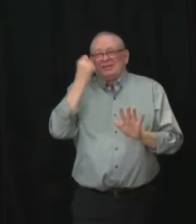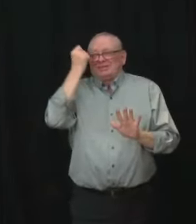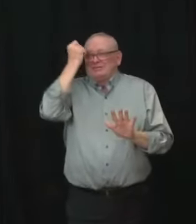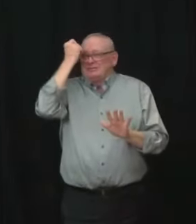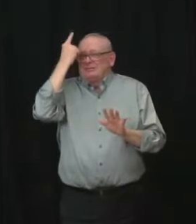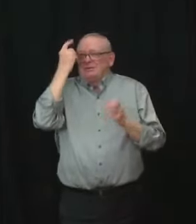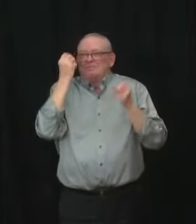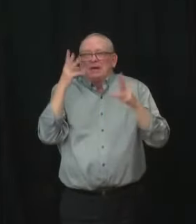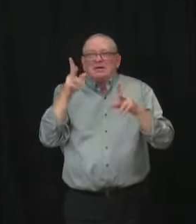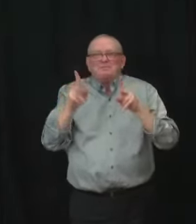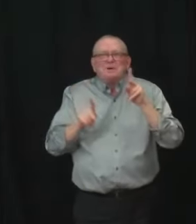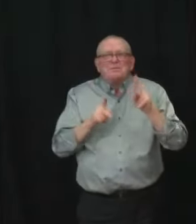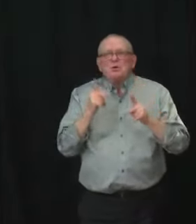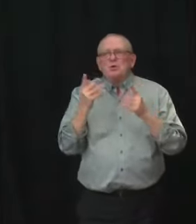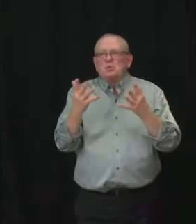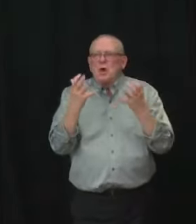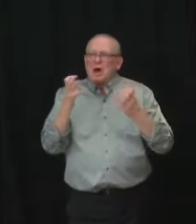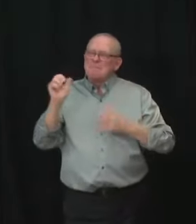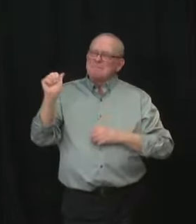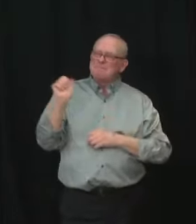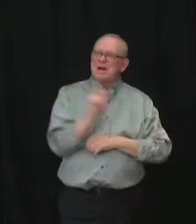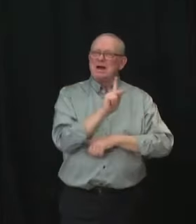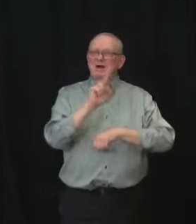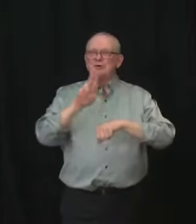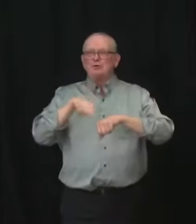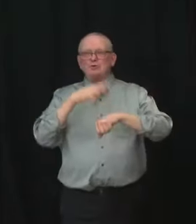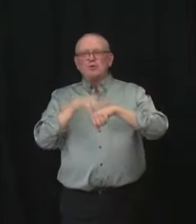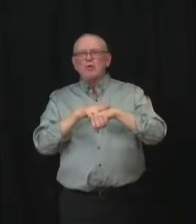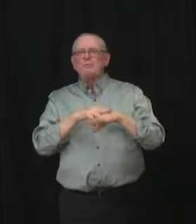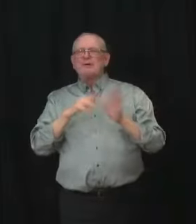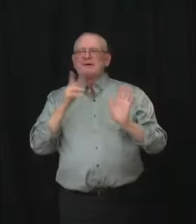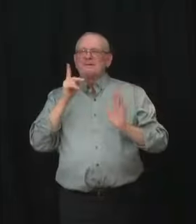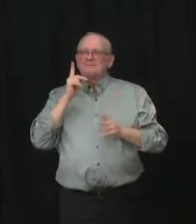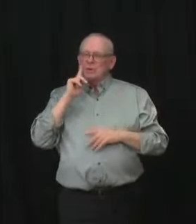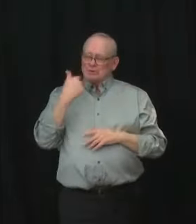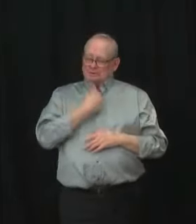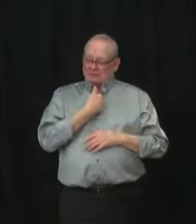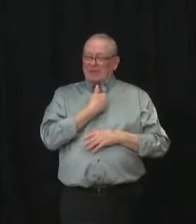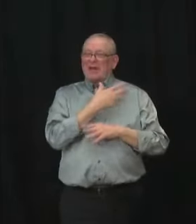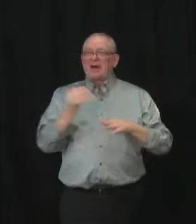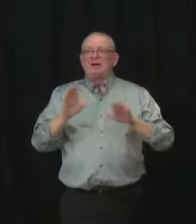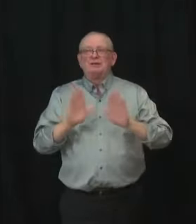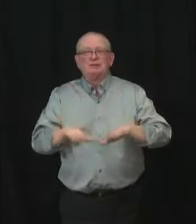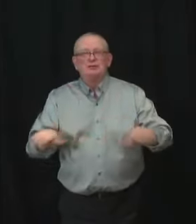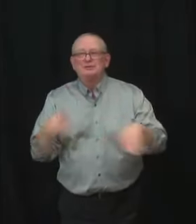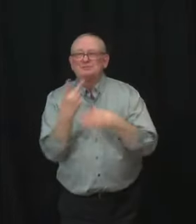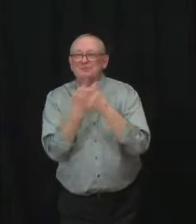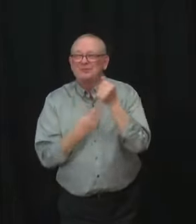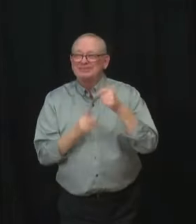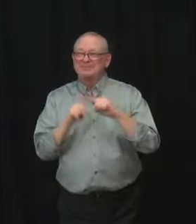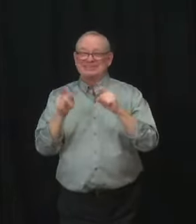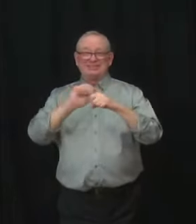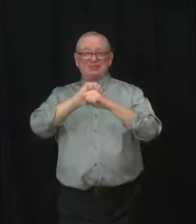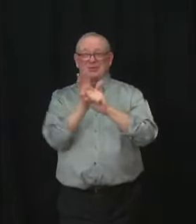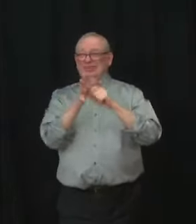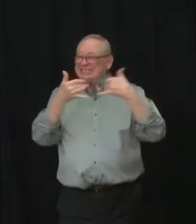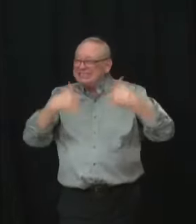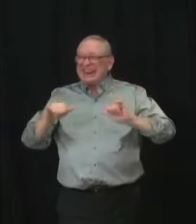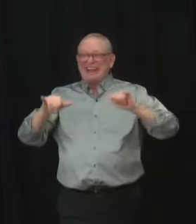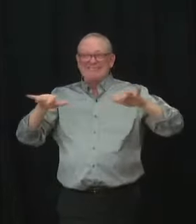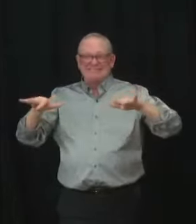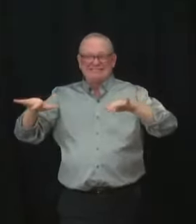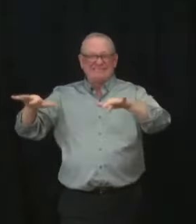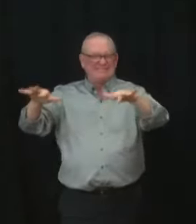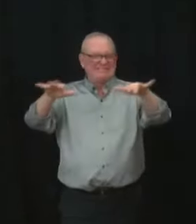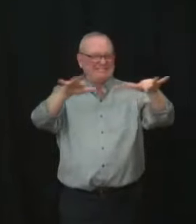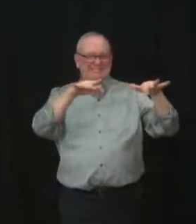of a normal situation for ourselves and our children, but we also know that COVID-19 is still a threat, that transmission is